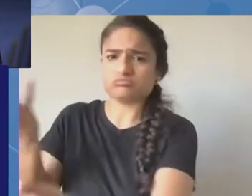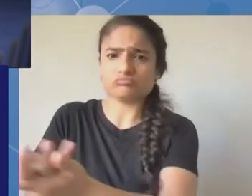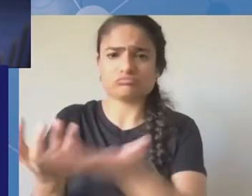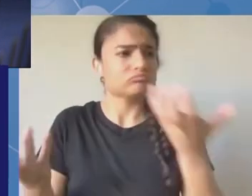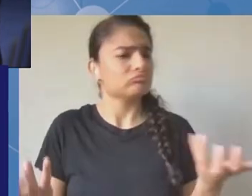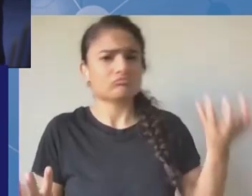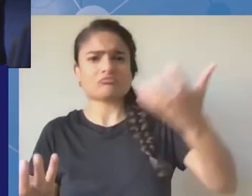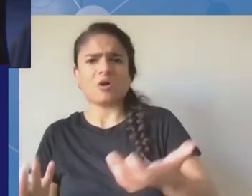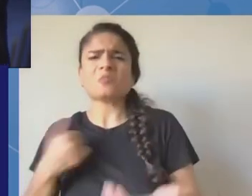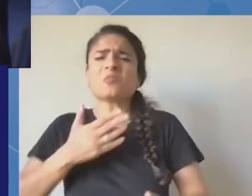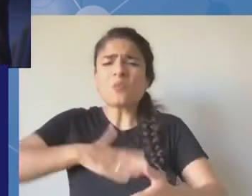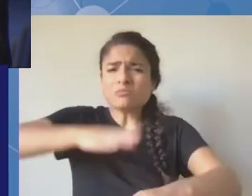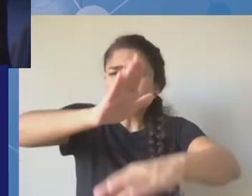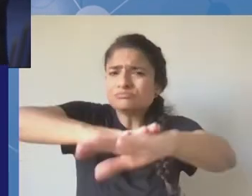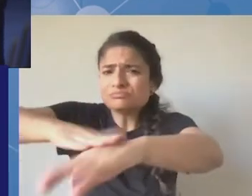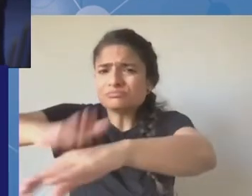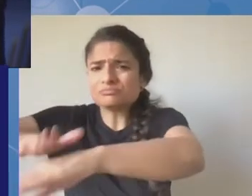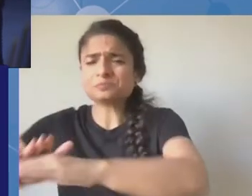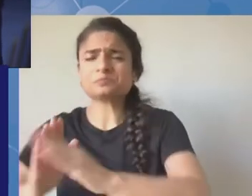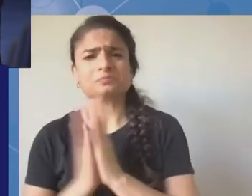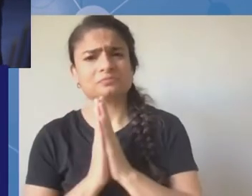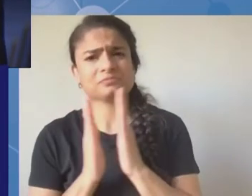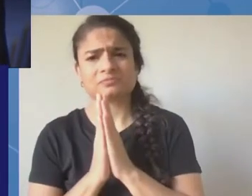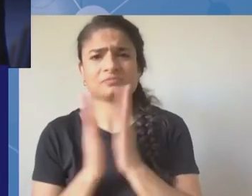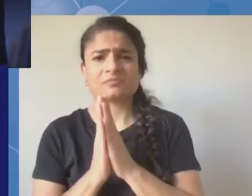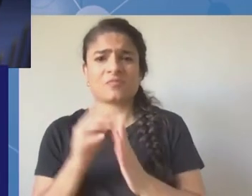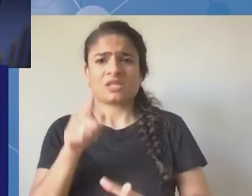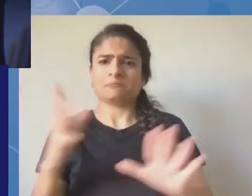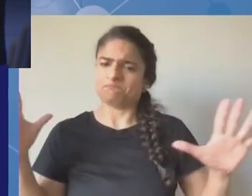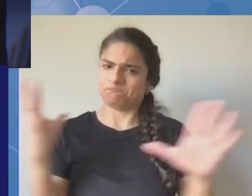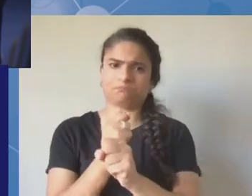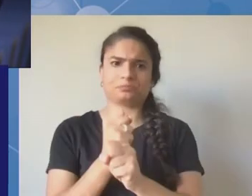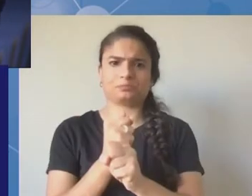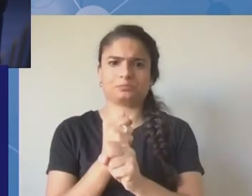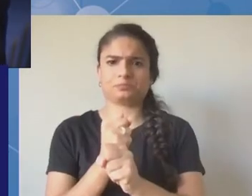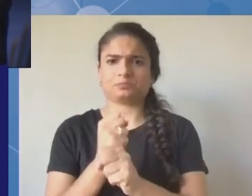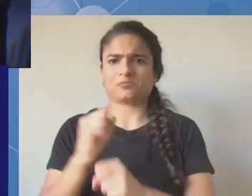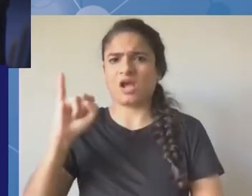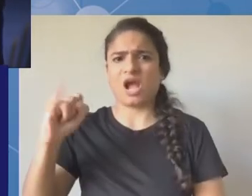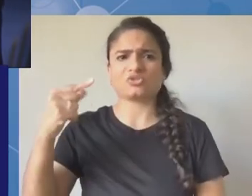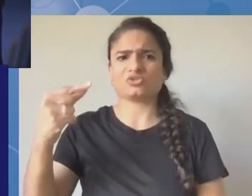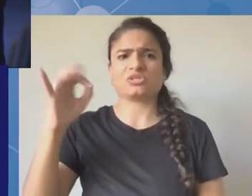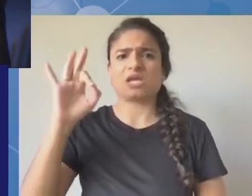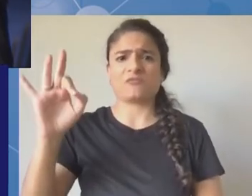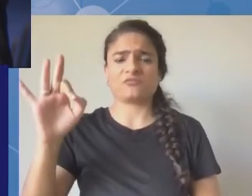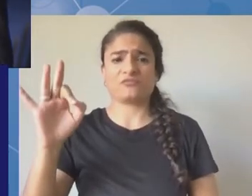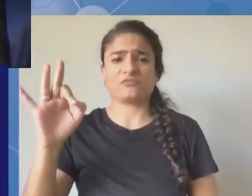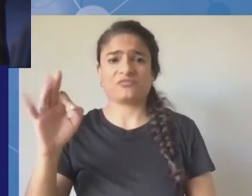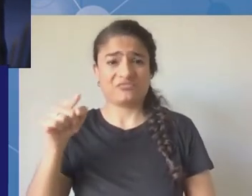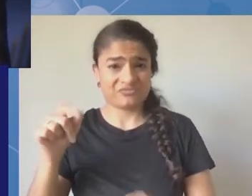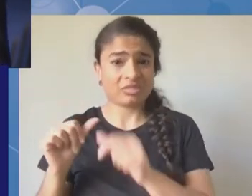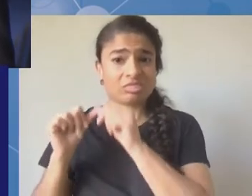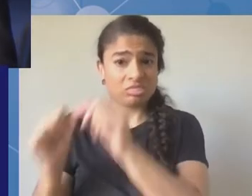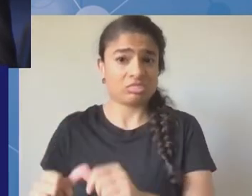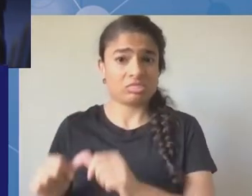igf if we are serious and we want to we want to make the voices heard it's not enough just to have discussions at the igf we